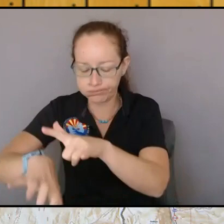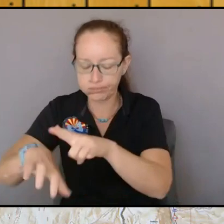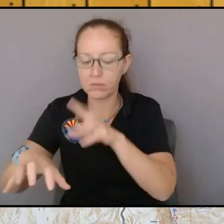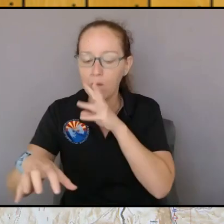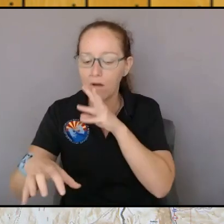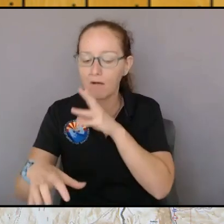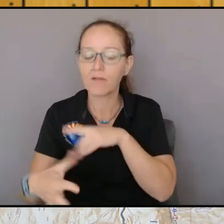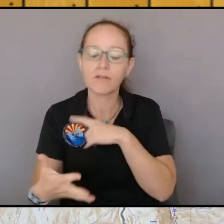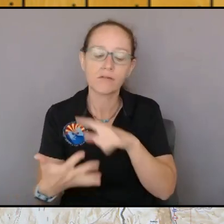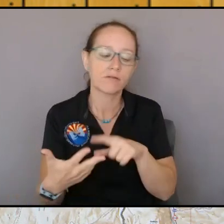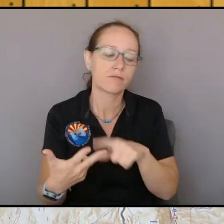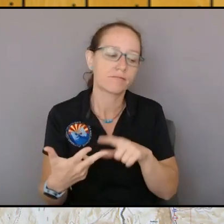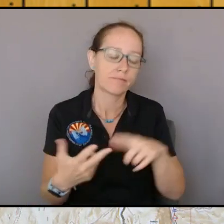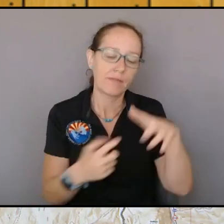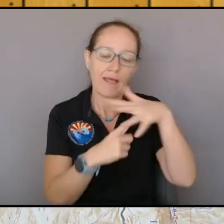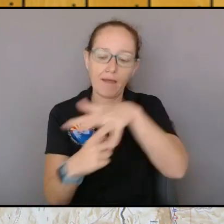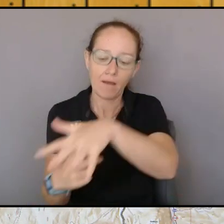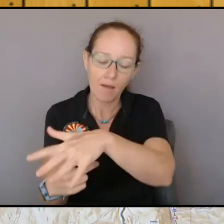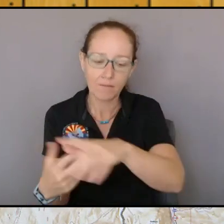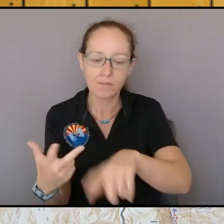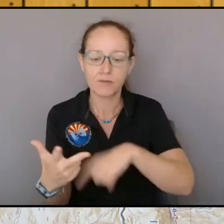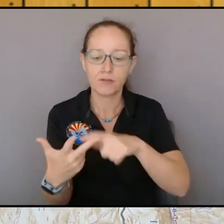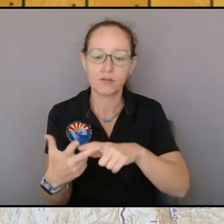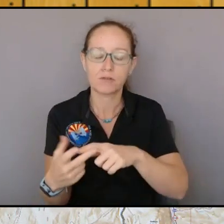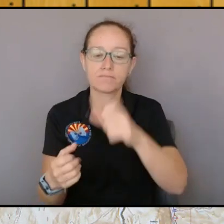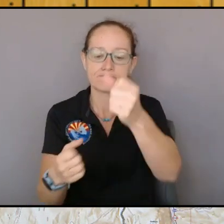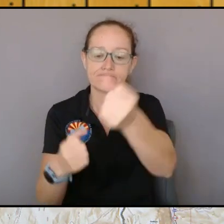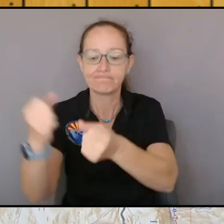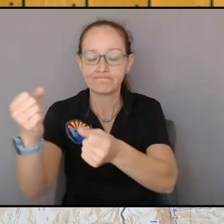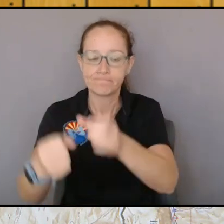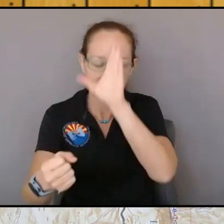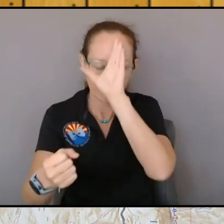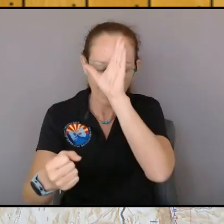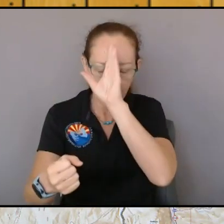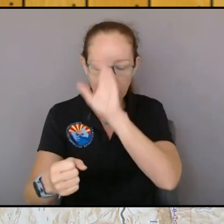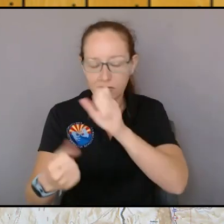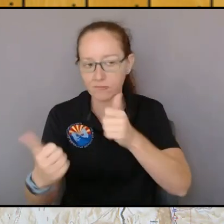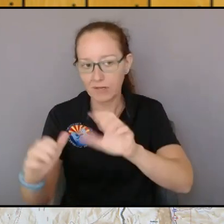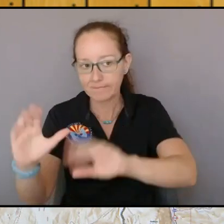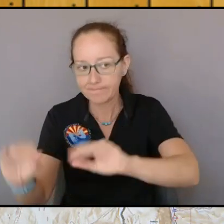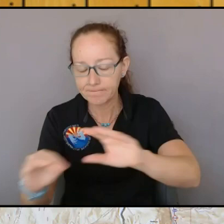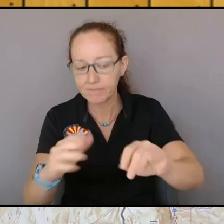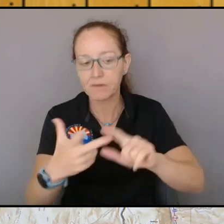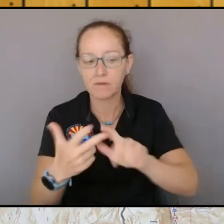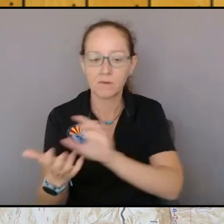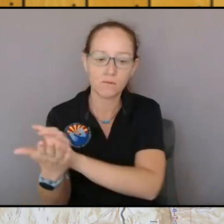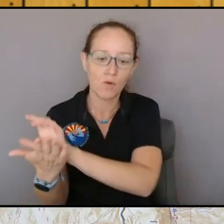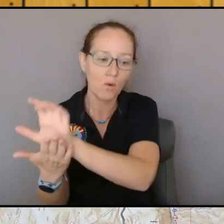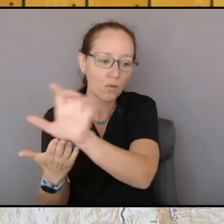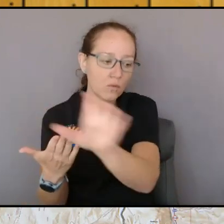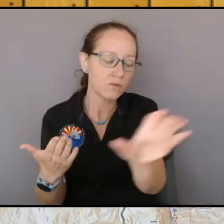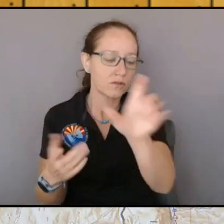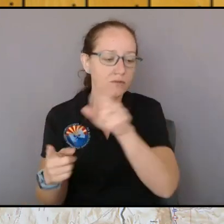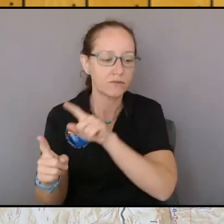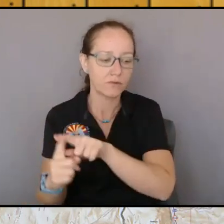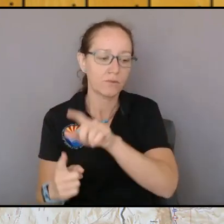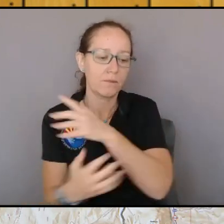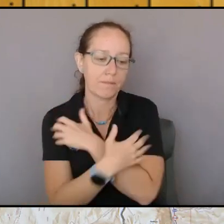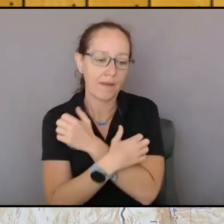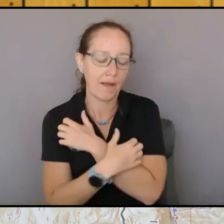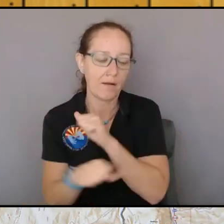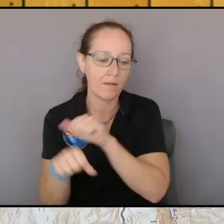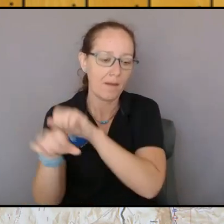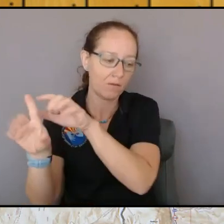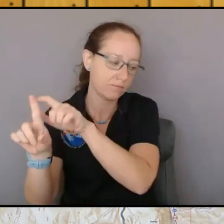being moved up towards bear lake or bear mountain and then back to the east towards ripley point to push in that line scouting of